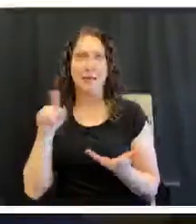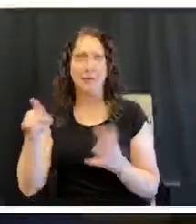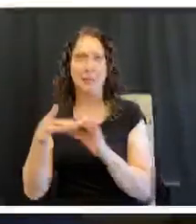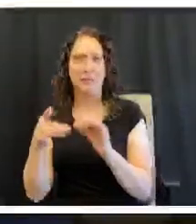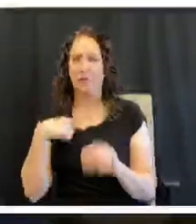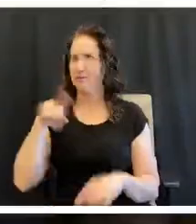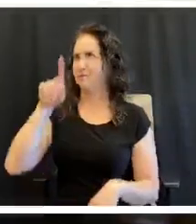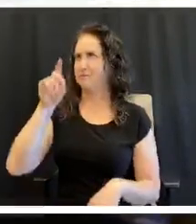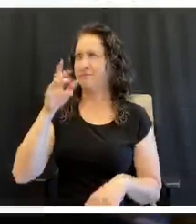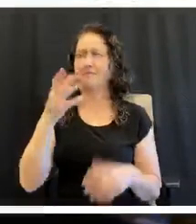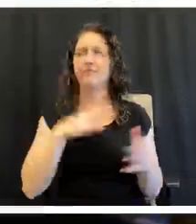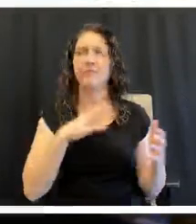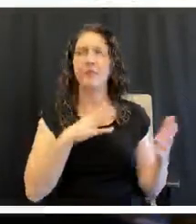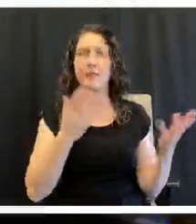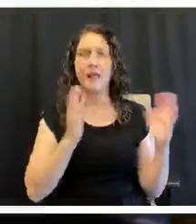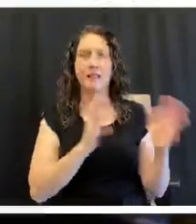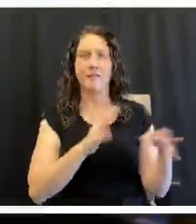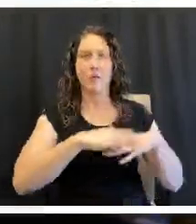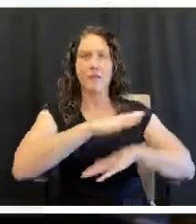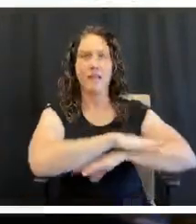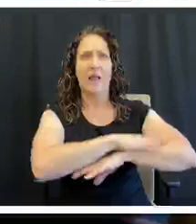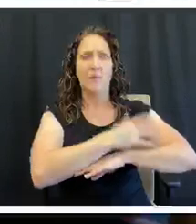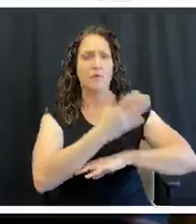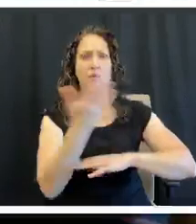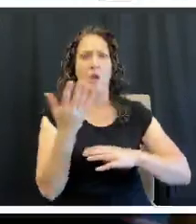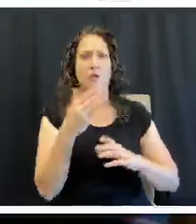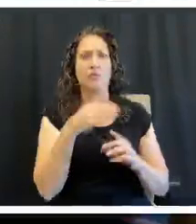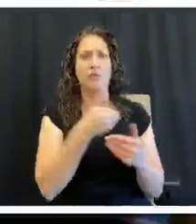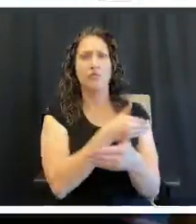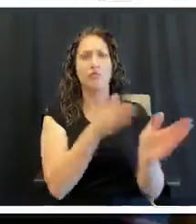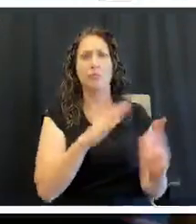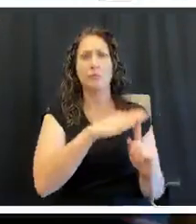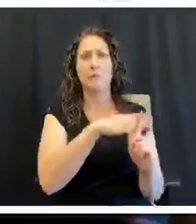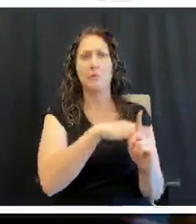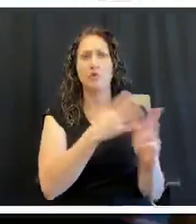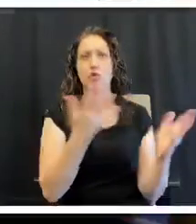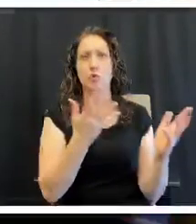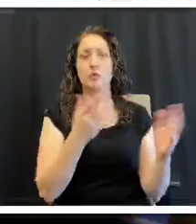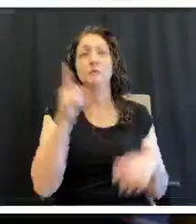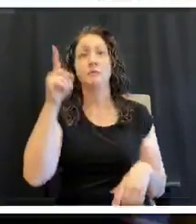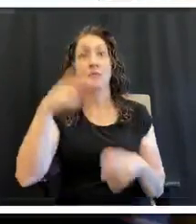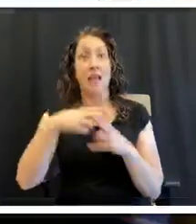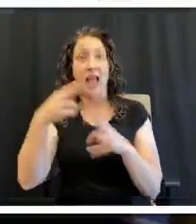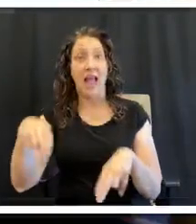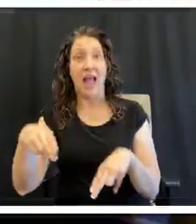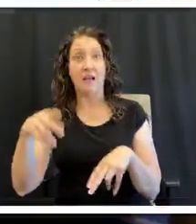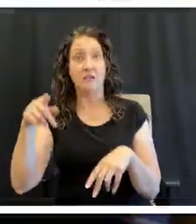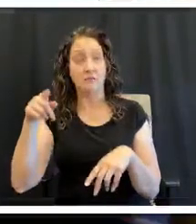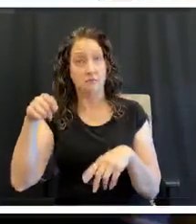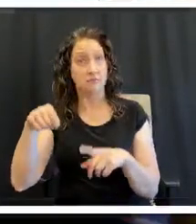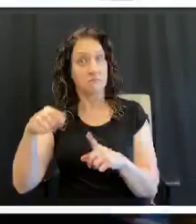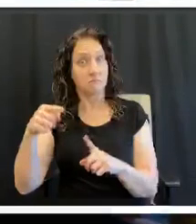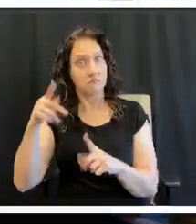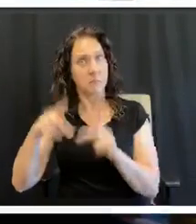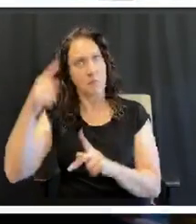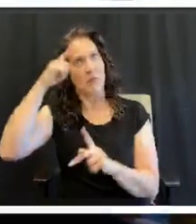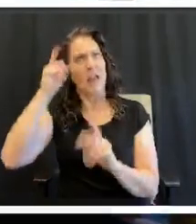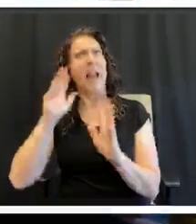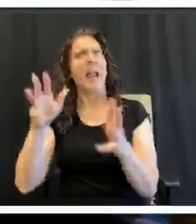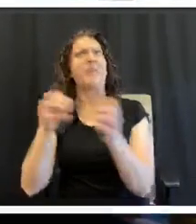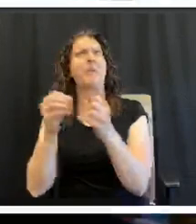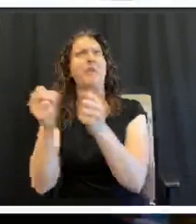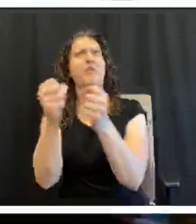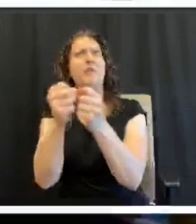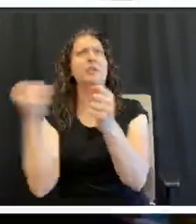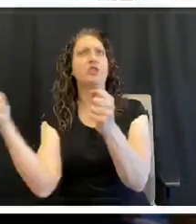Well, surprisingly, surprisingly, there are some things like, like eggs, people think you got to refrigerate the eggs. In